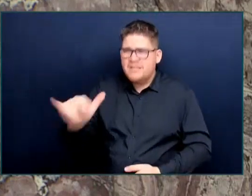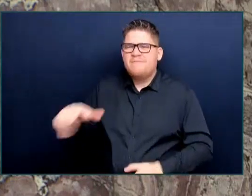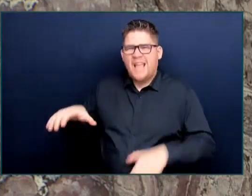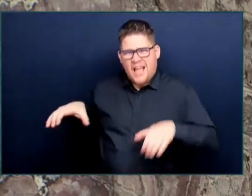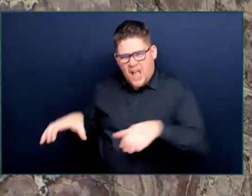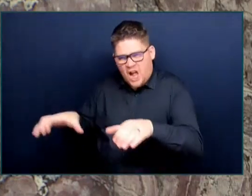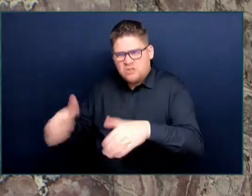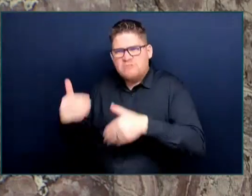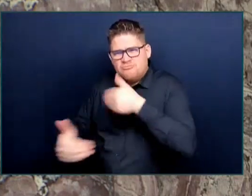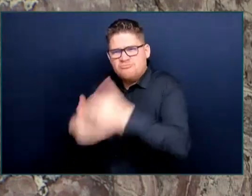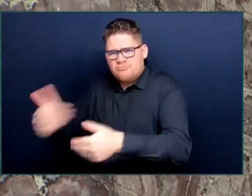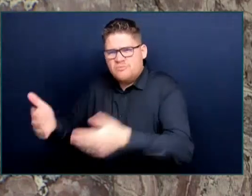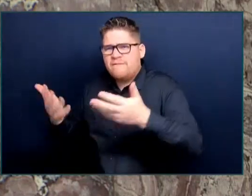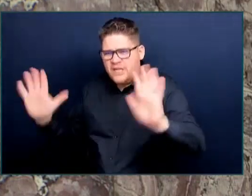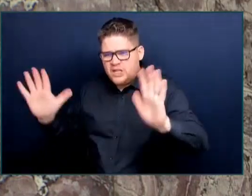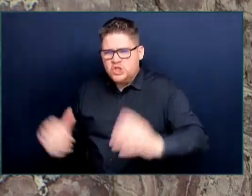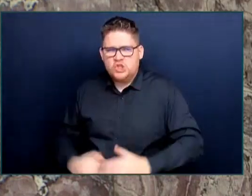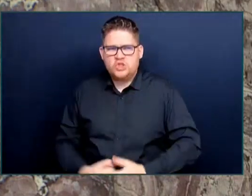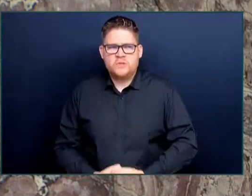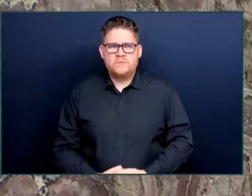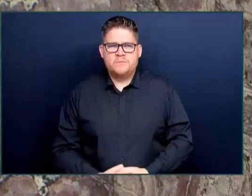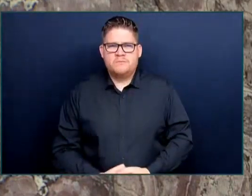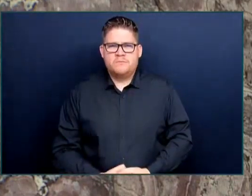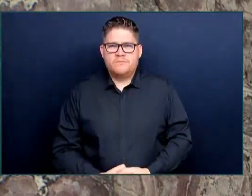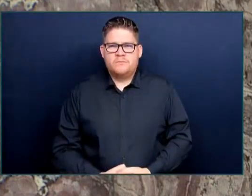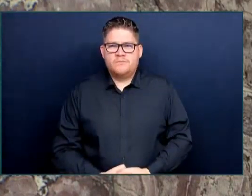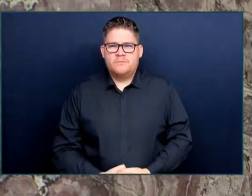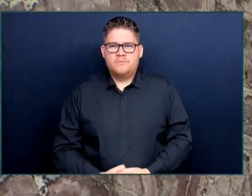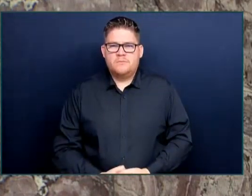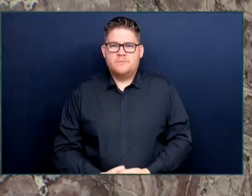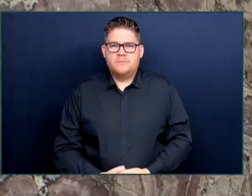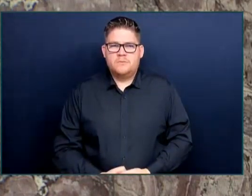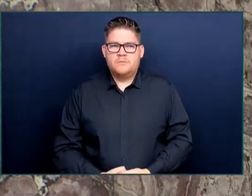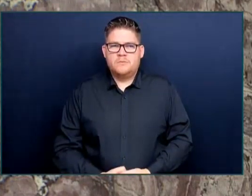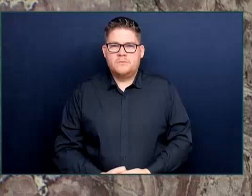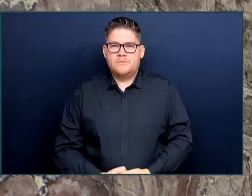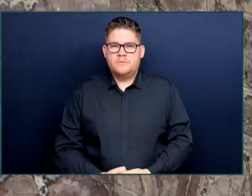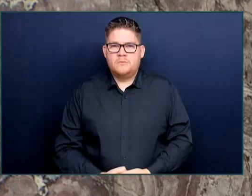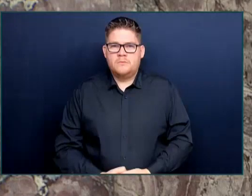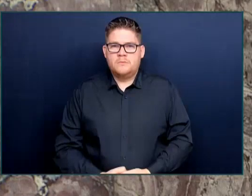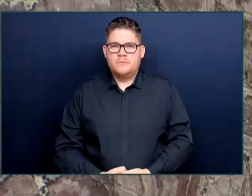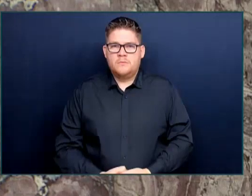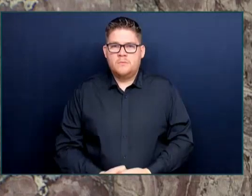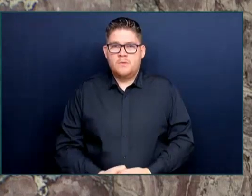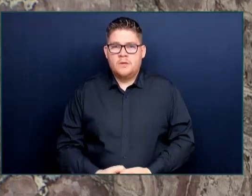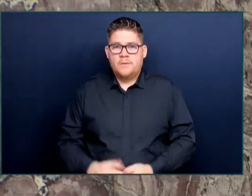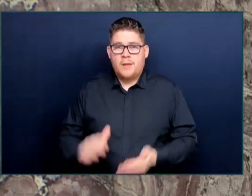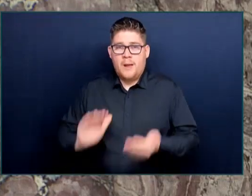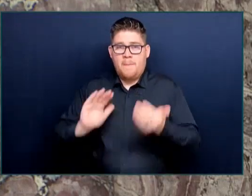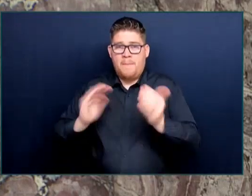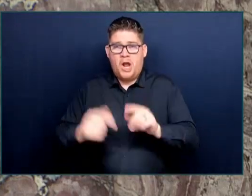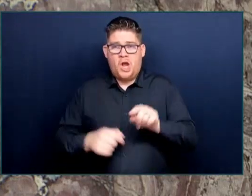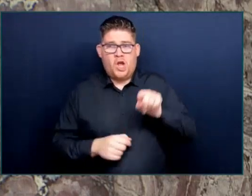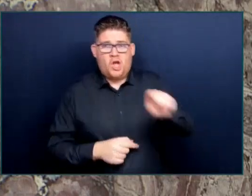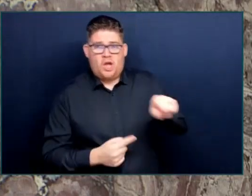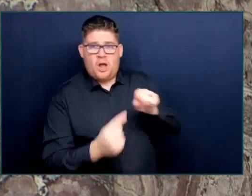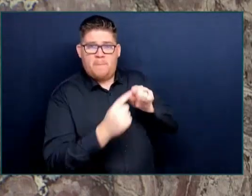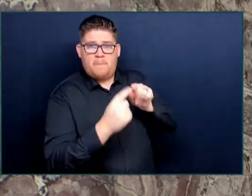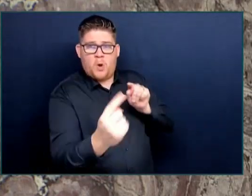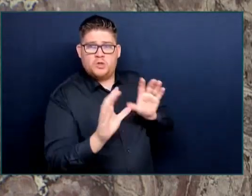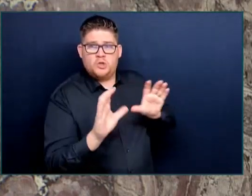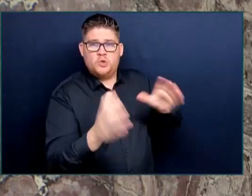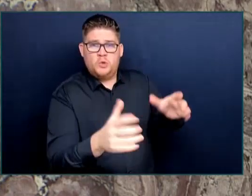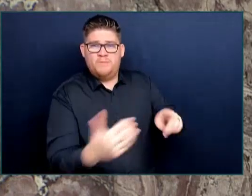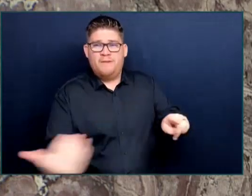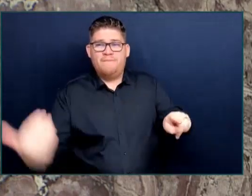Honourable And unlike, Honourable Speaker, the opposition, when they sat on this side of the House and cut victim services programs,